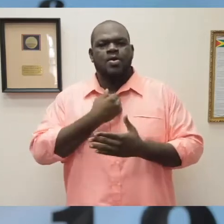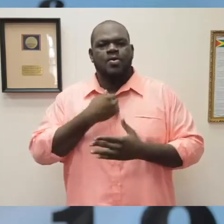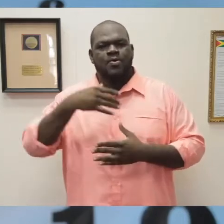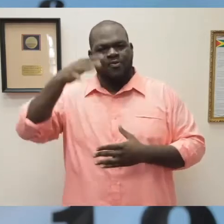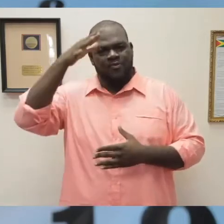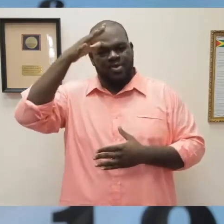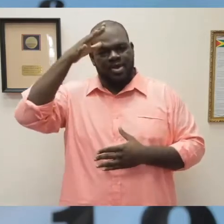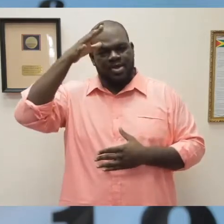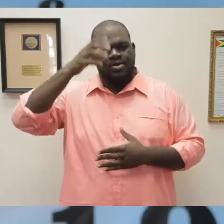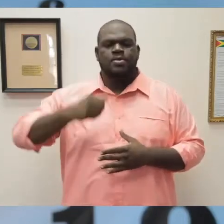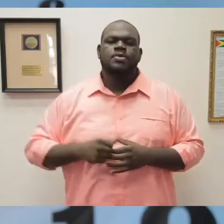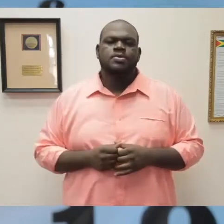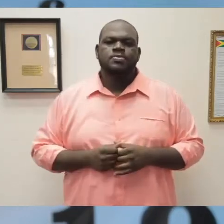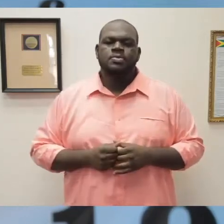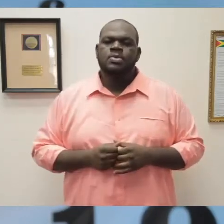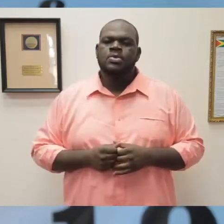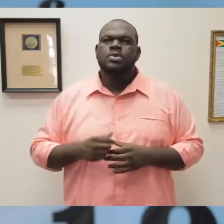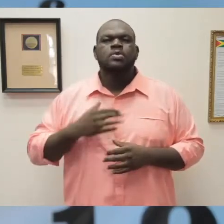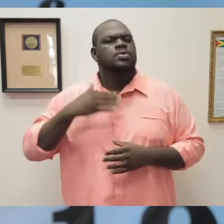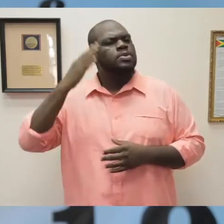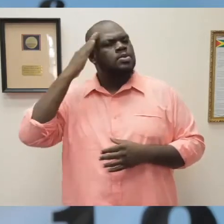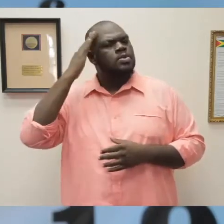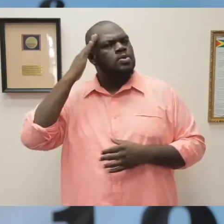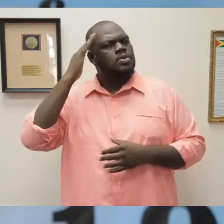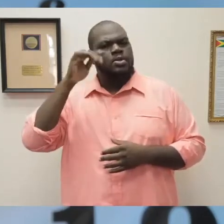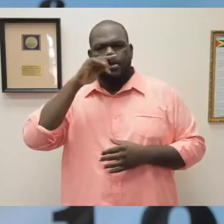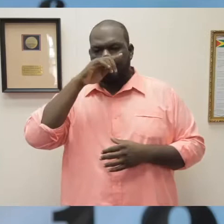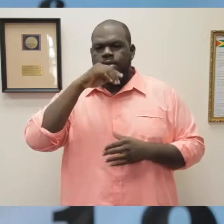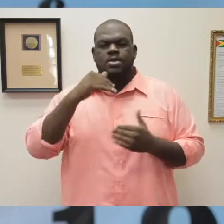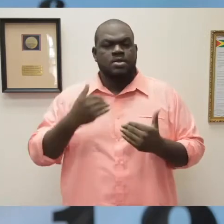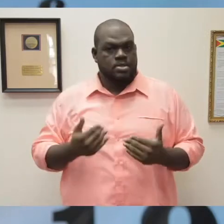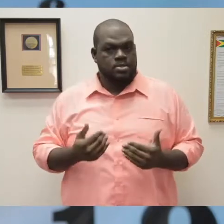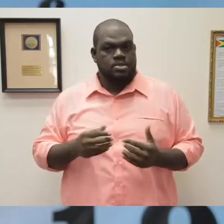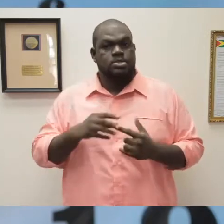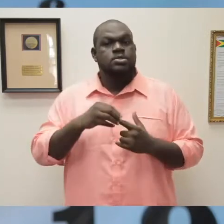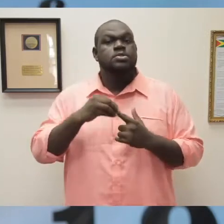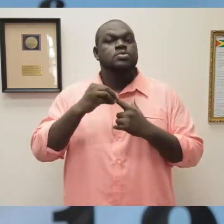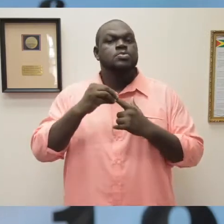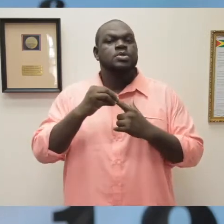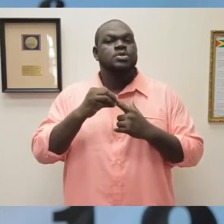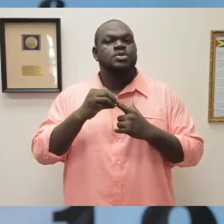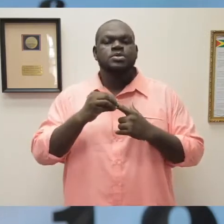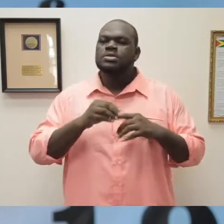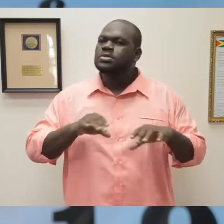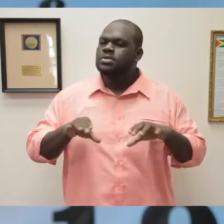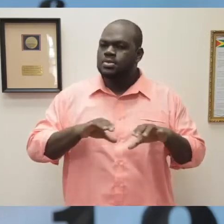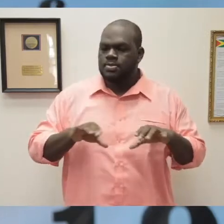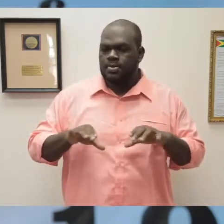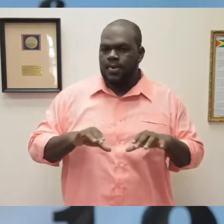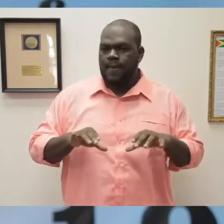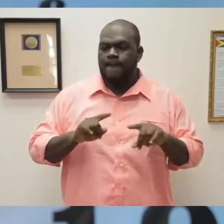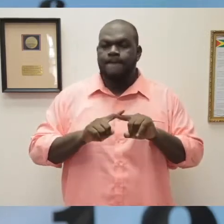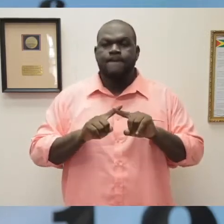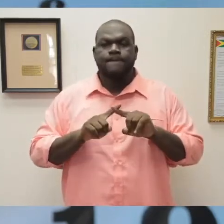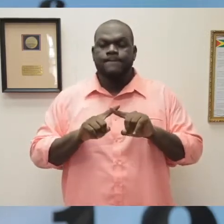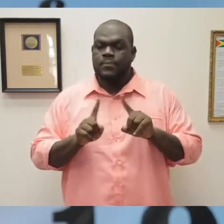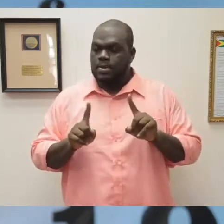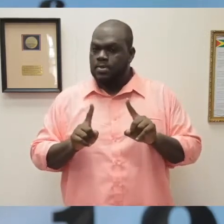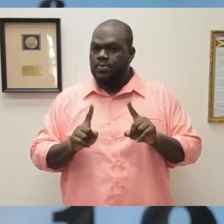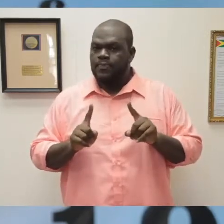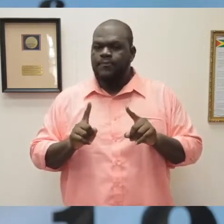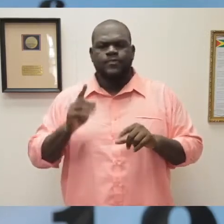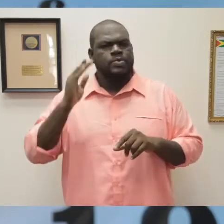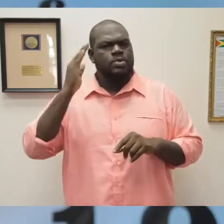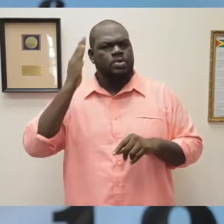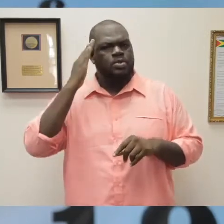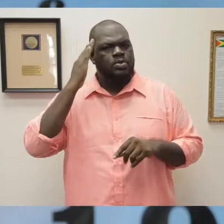that this is a special activity. However, it's our mandate to ensure that we celebrate with